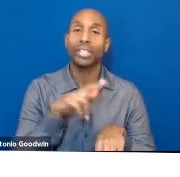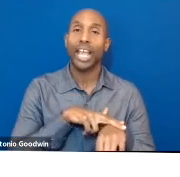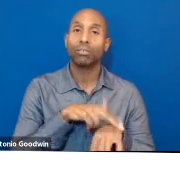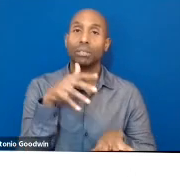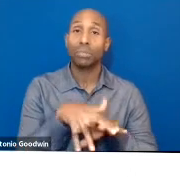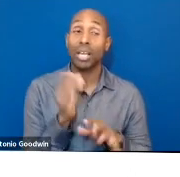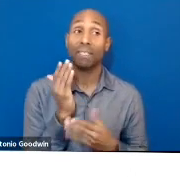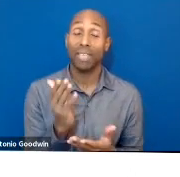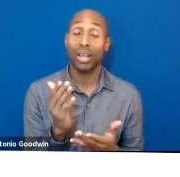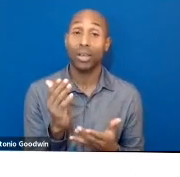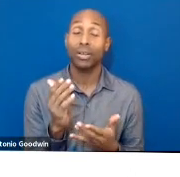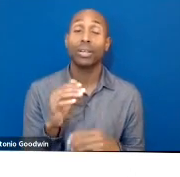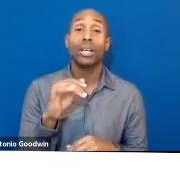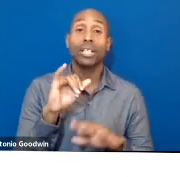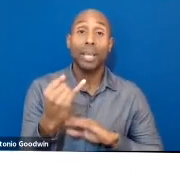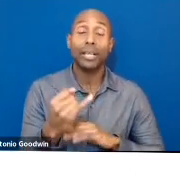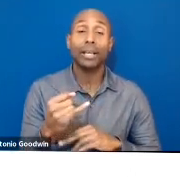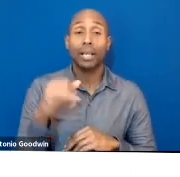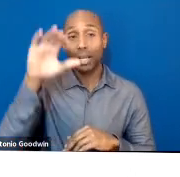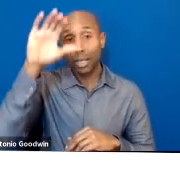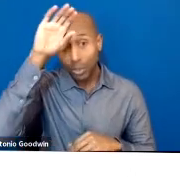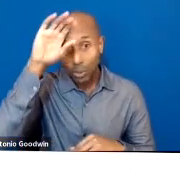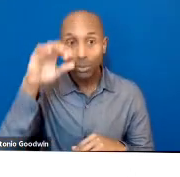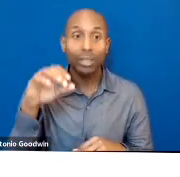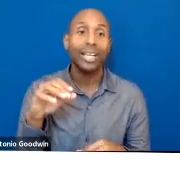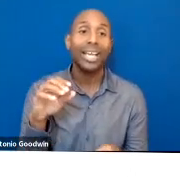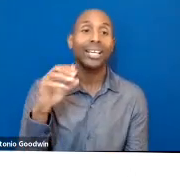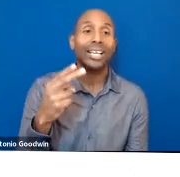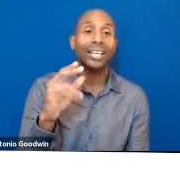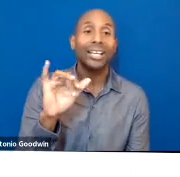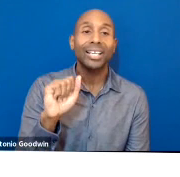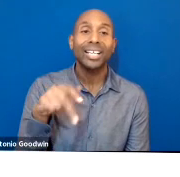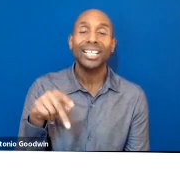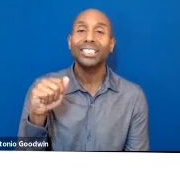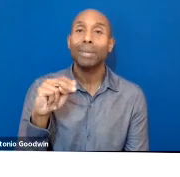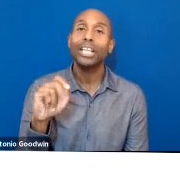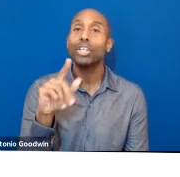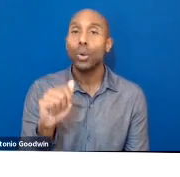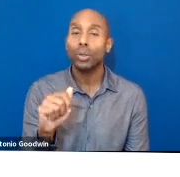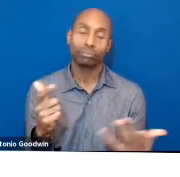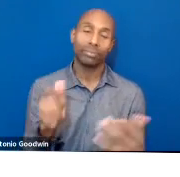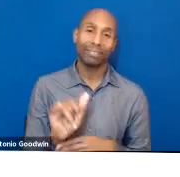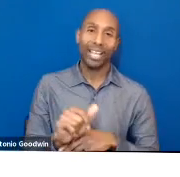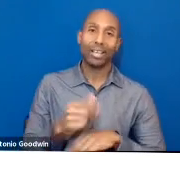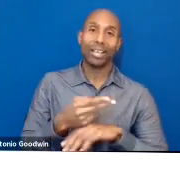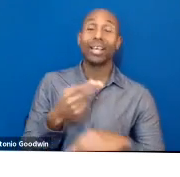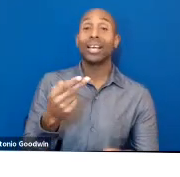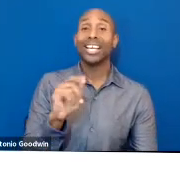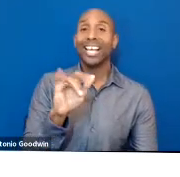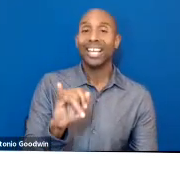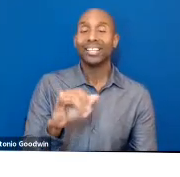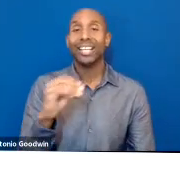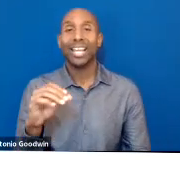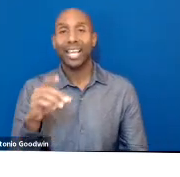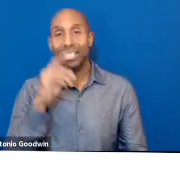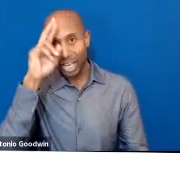Hispaniola, which is the island that contains Haiti and Dominican Republic. Arawaks and Taino Indians used the inner bark of